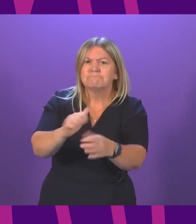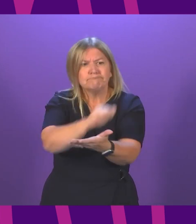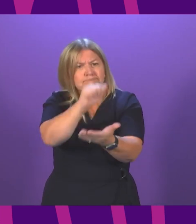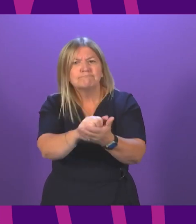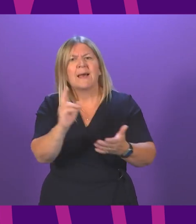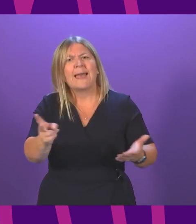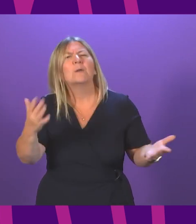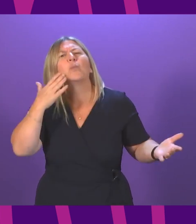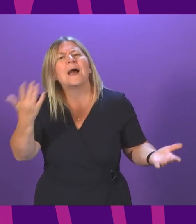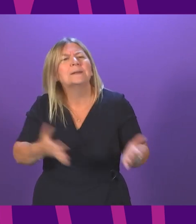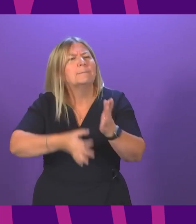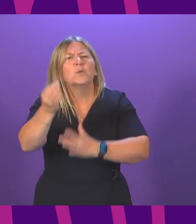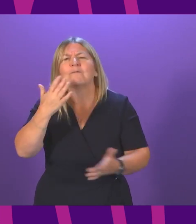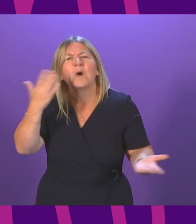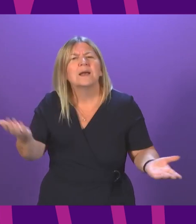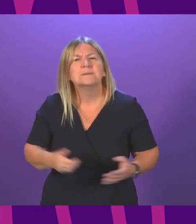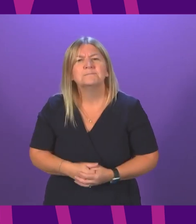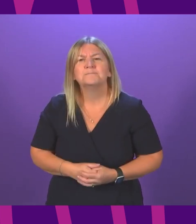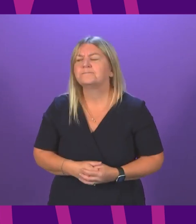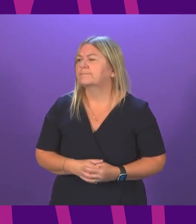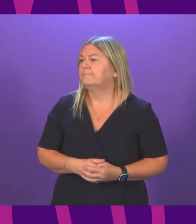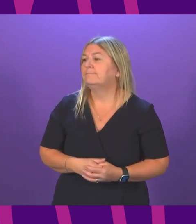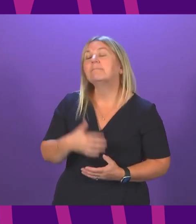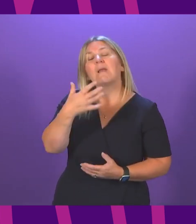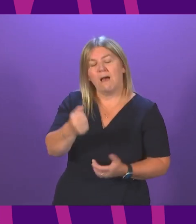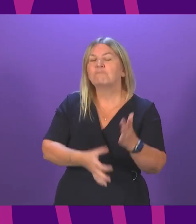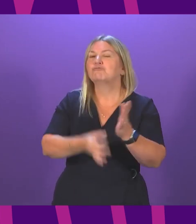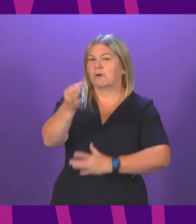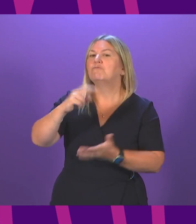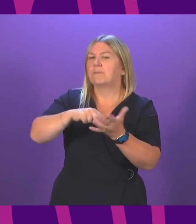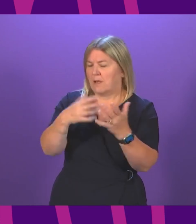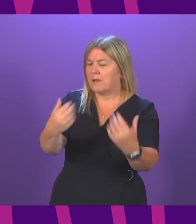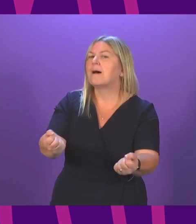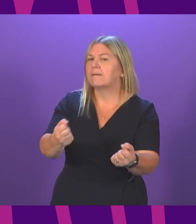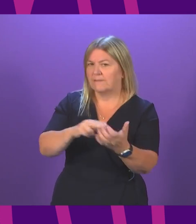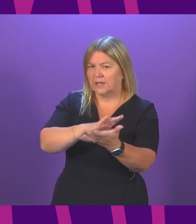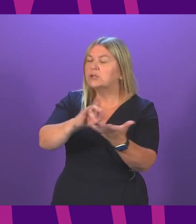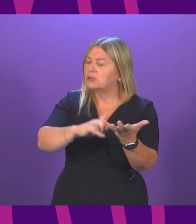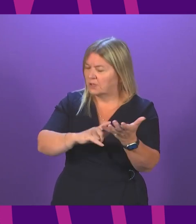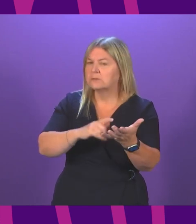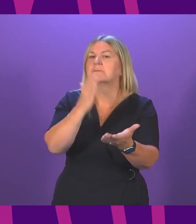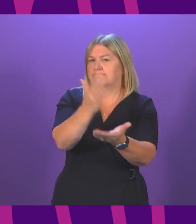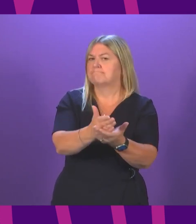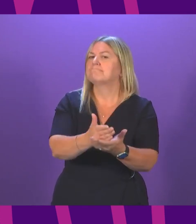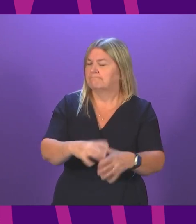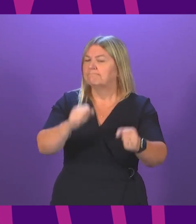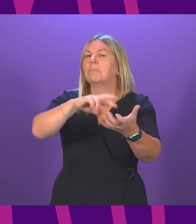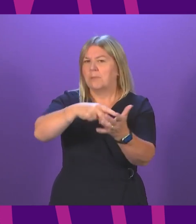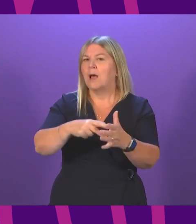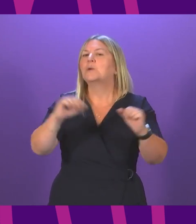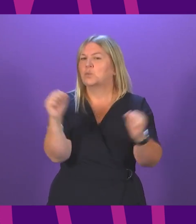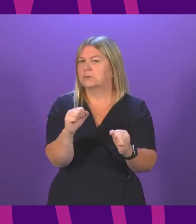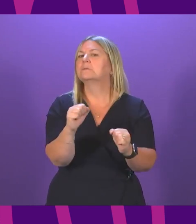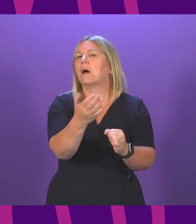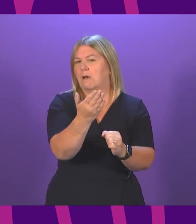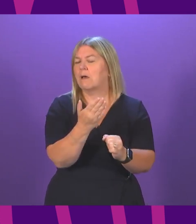we have a recovery plan. The NHS, supported by government, starts planning for winter